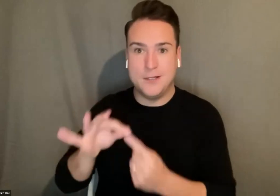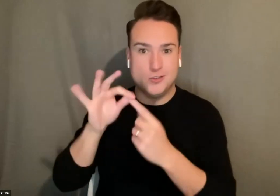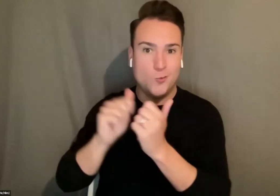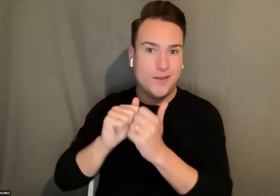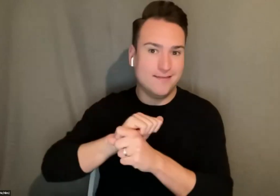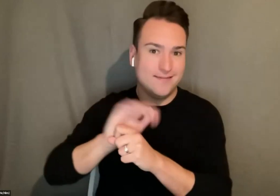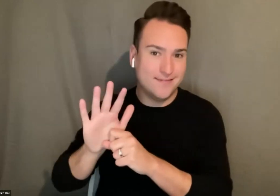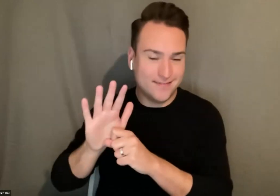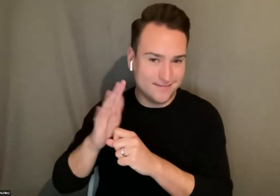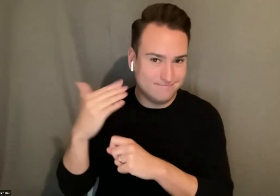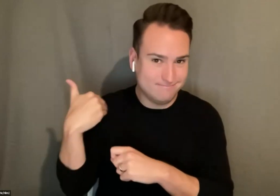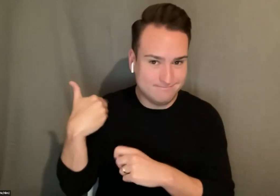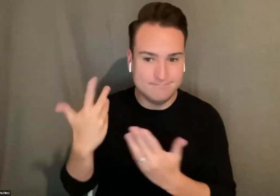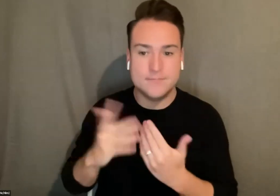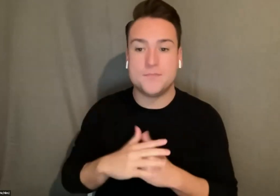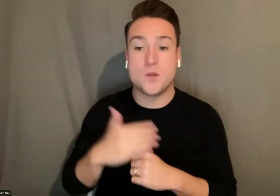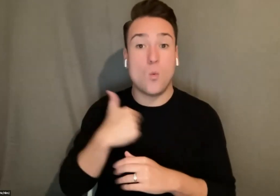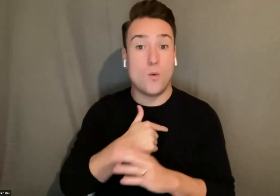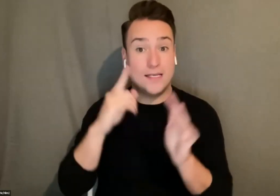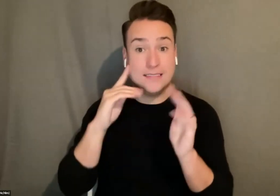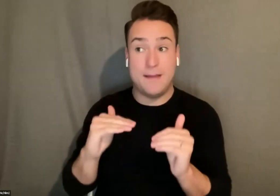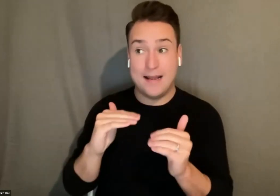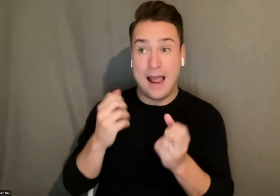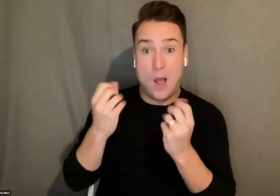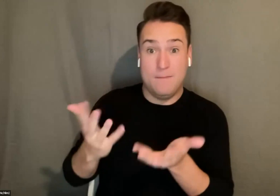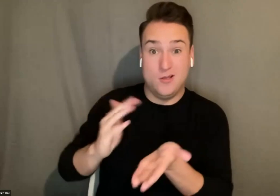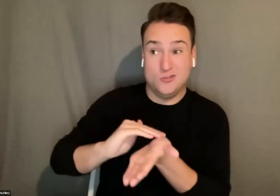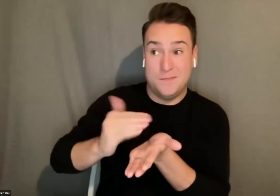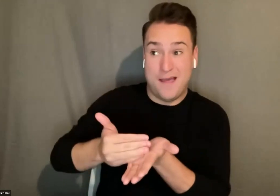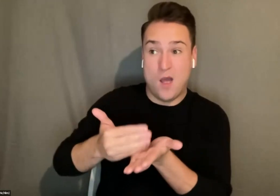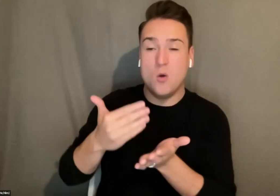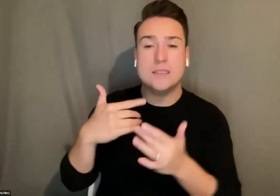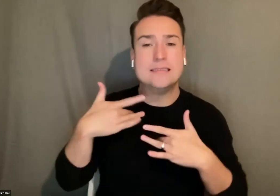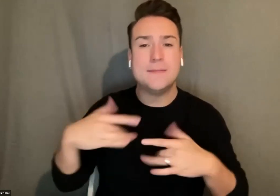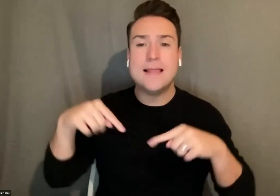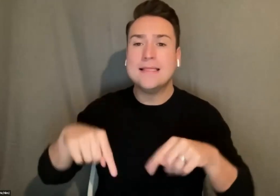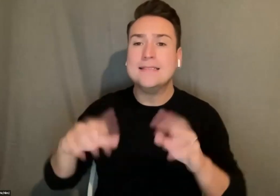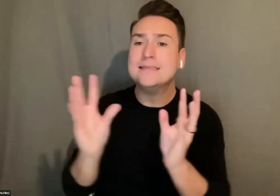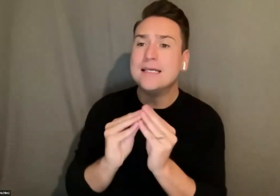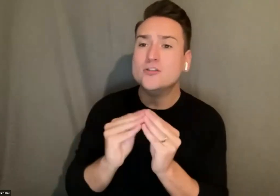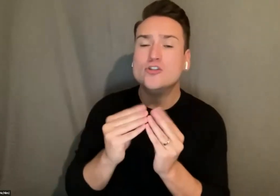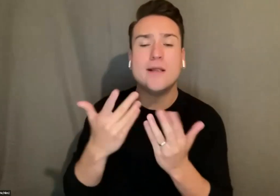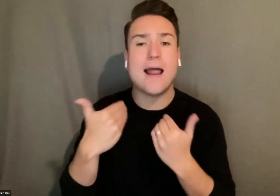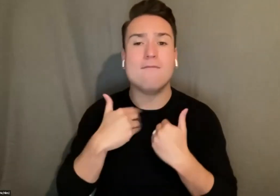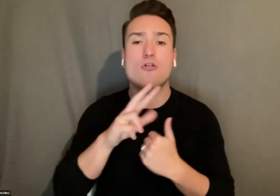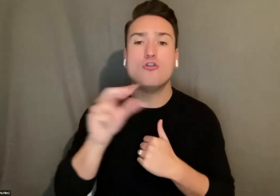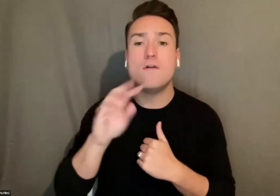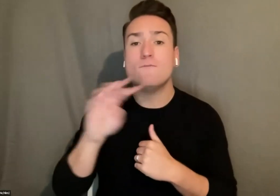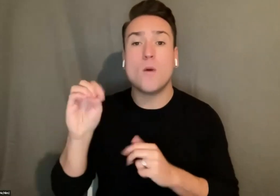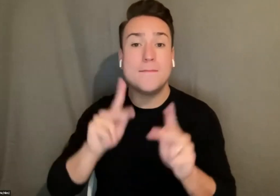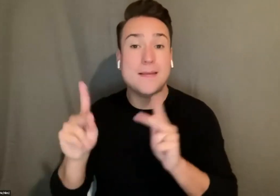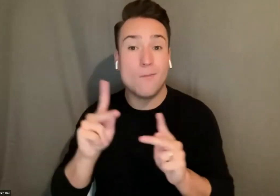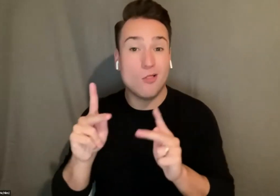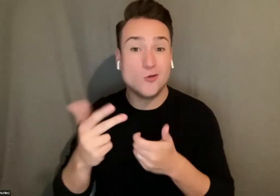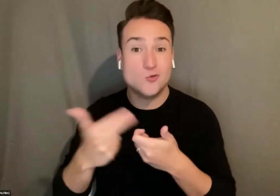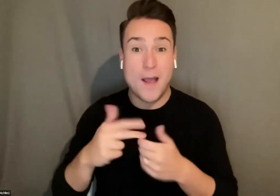can offer that in terms of the volume we're anticipating right now these sessions usually have about 30 or 40 folks that sign up we had 75 sign up for